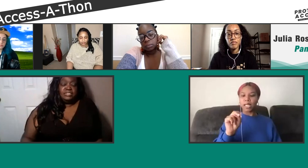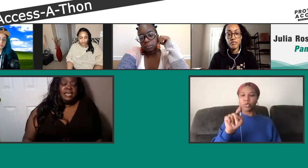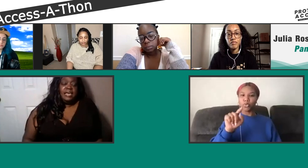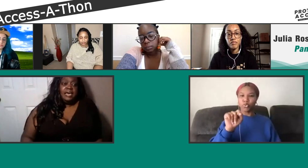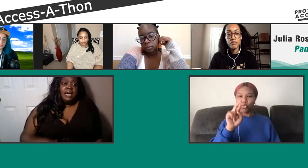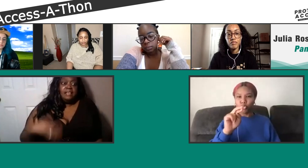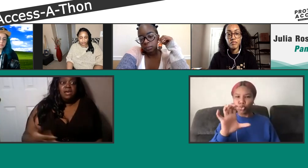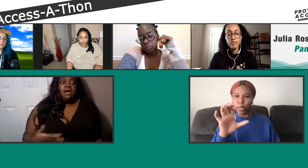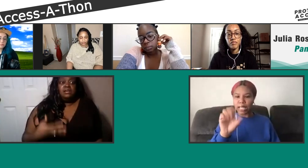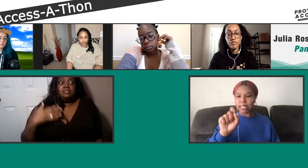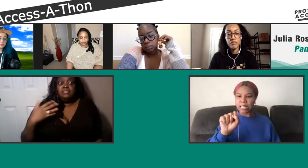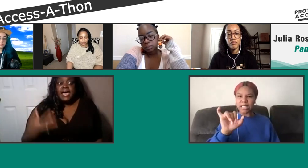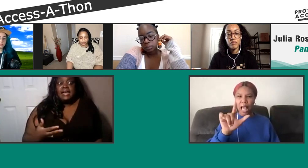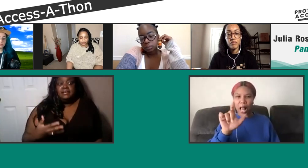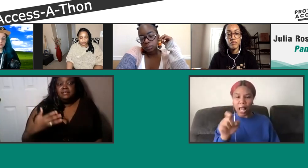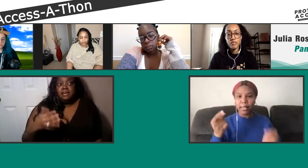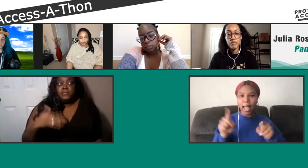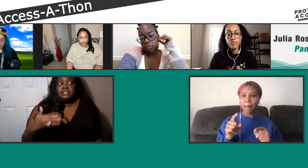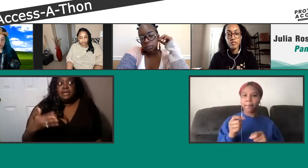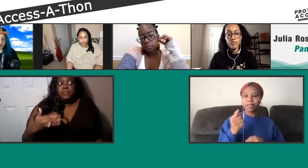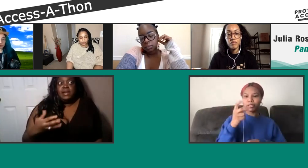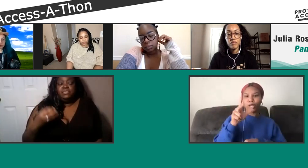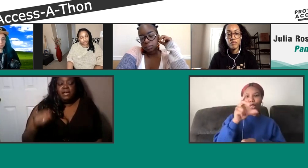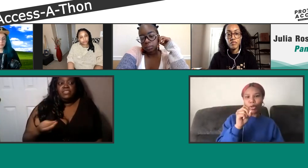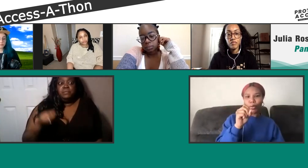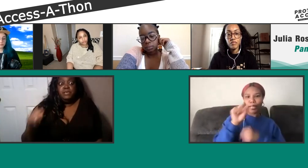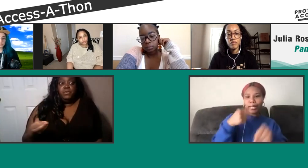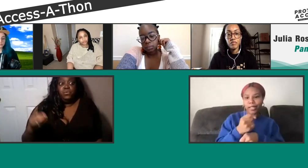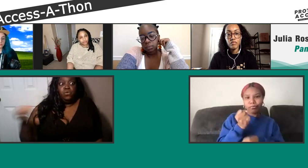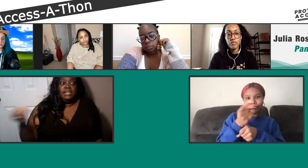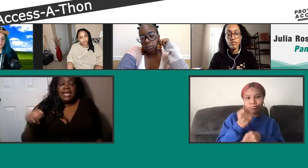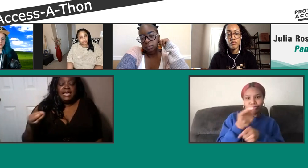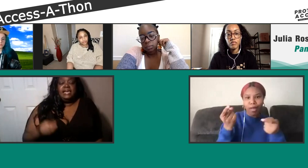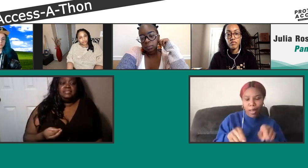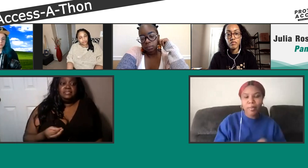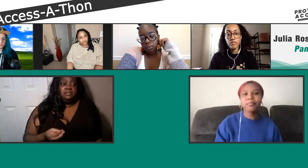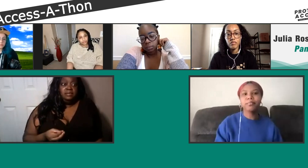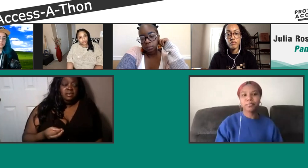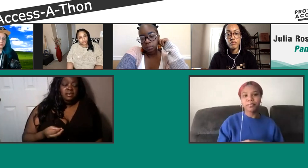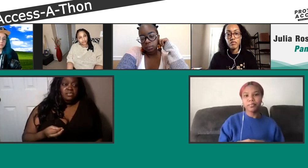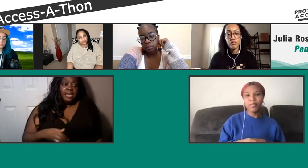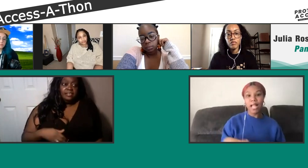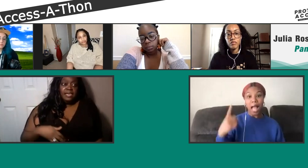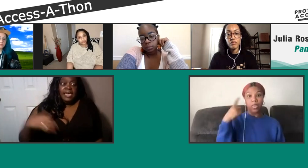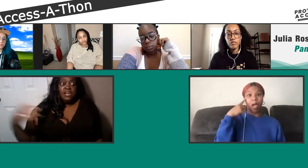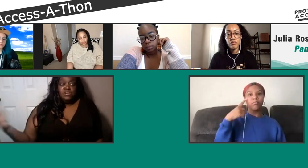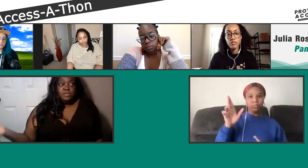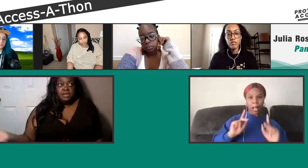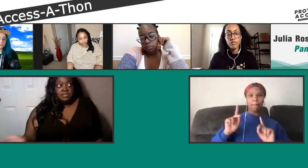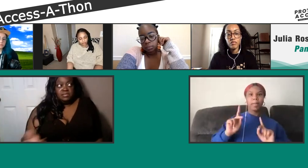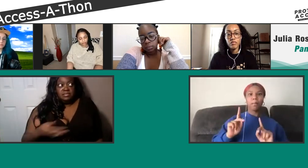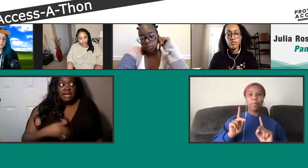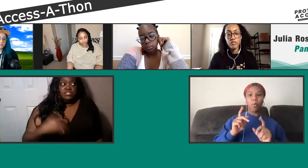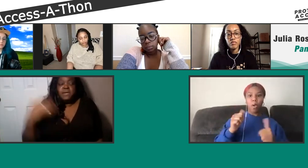years. I thought that up until that point, I thought that people were like us, that they cared